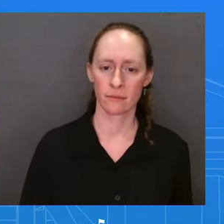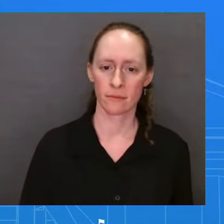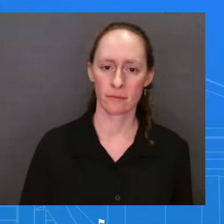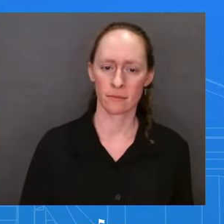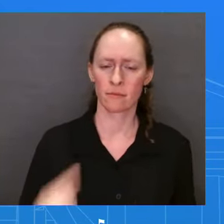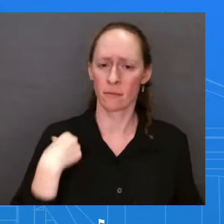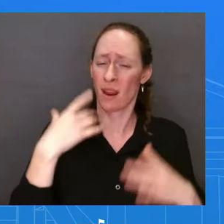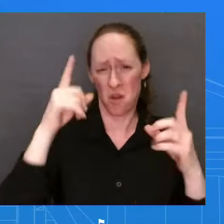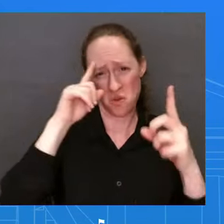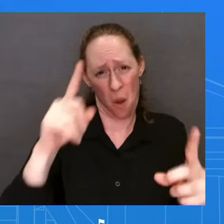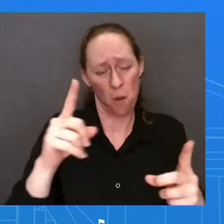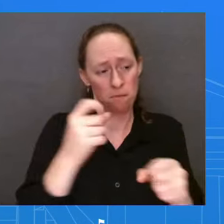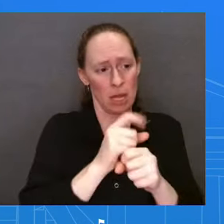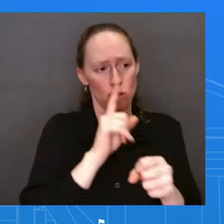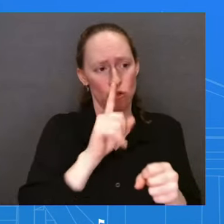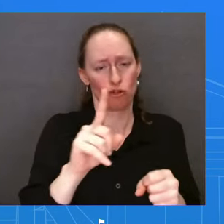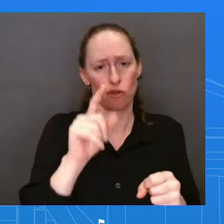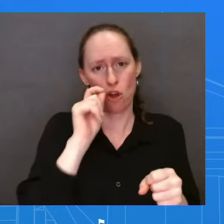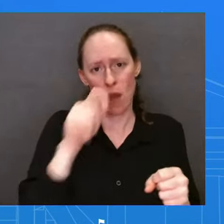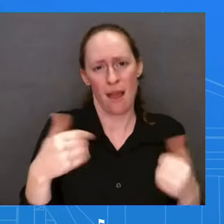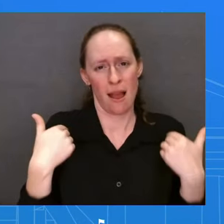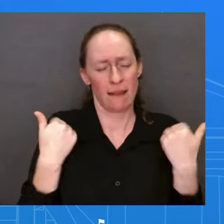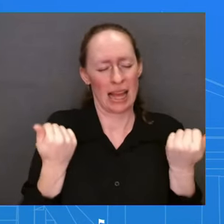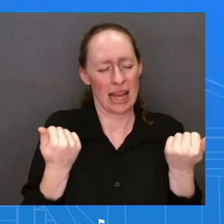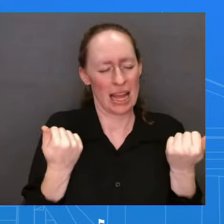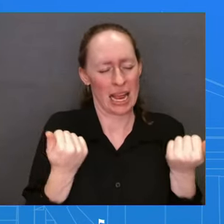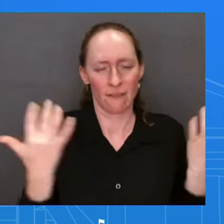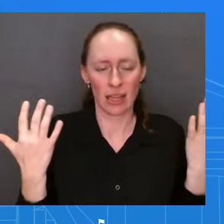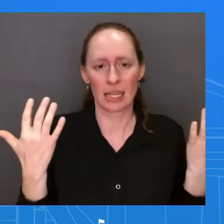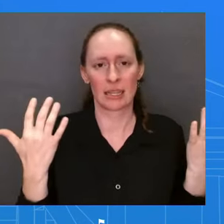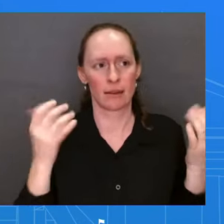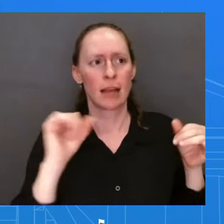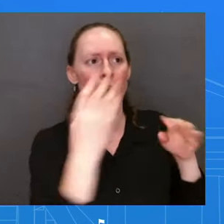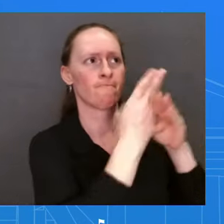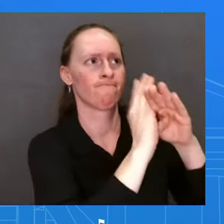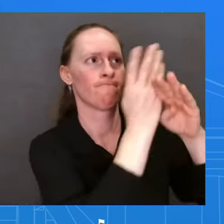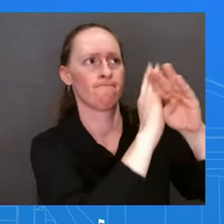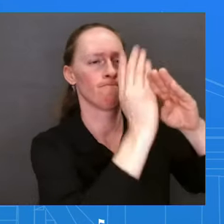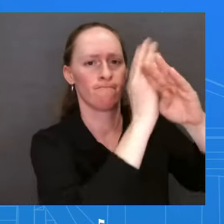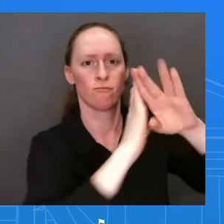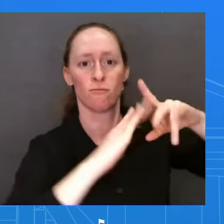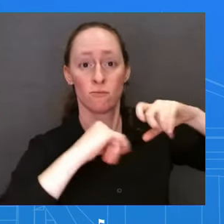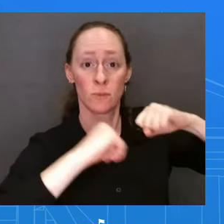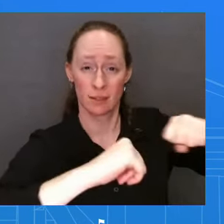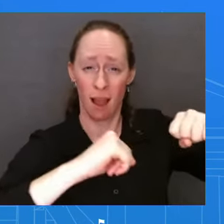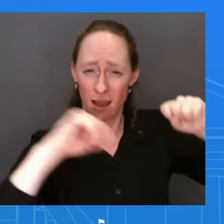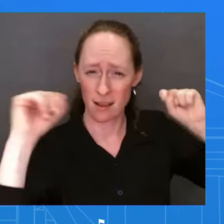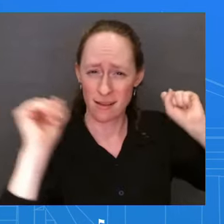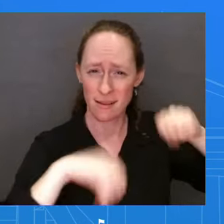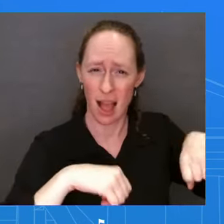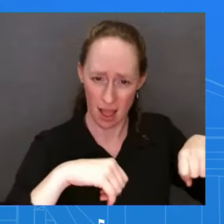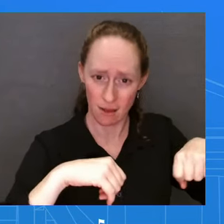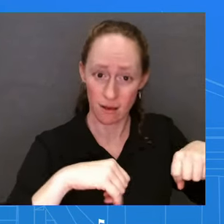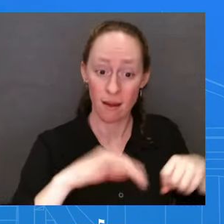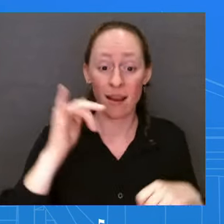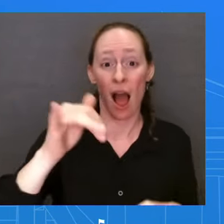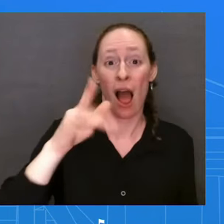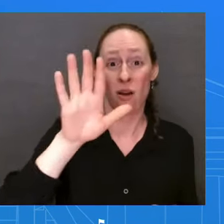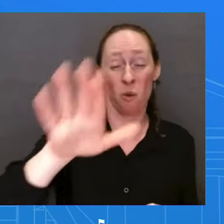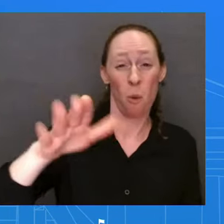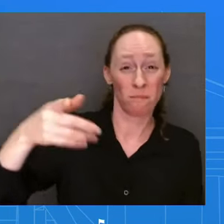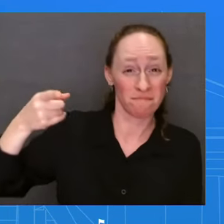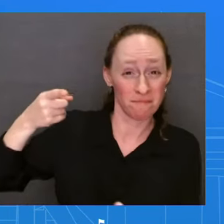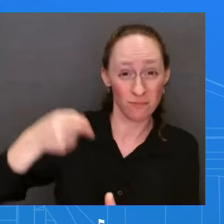and its sovereignty. What I would just say to you on your specific question is, you you should feel free to reach out to the Department